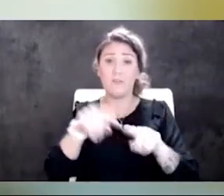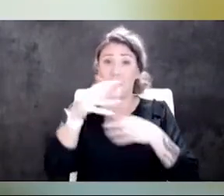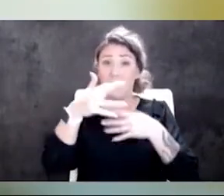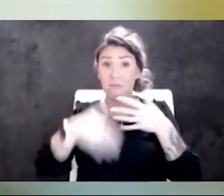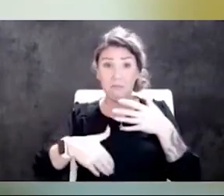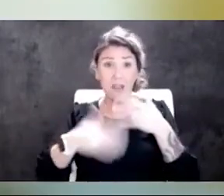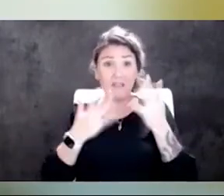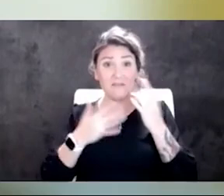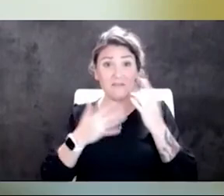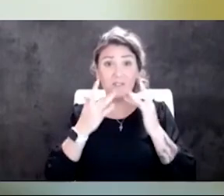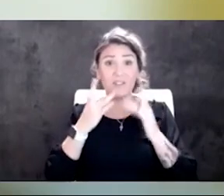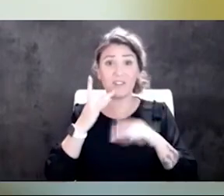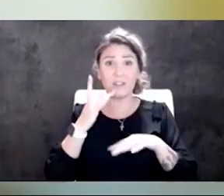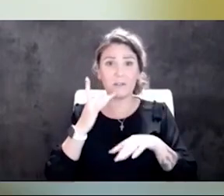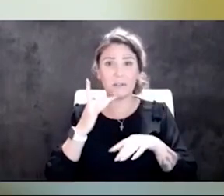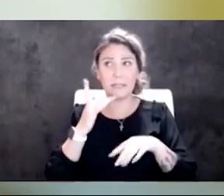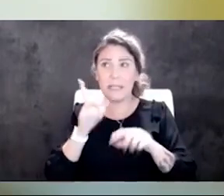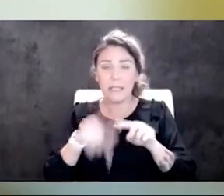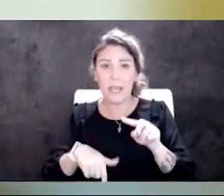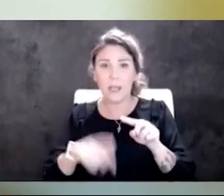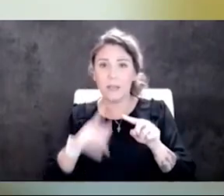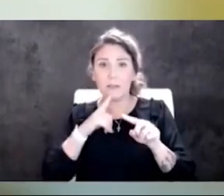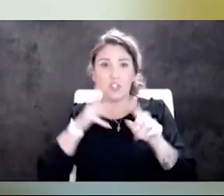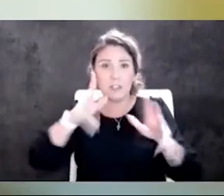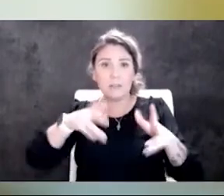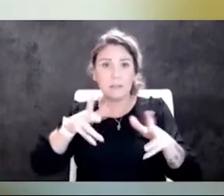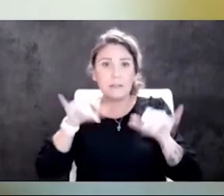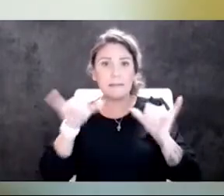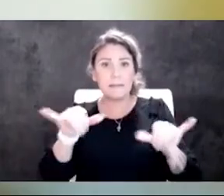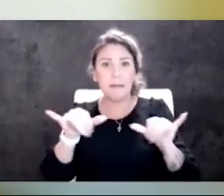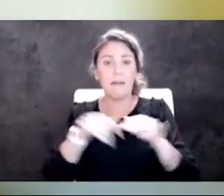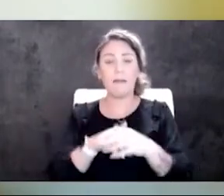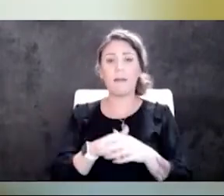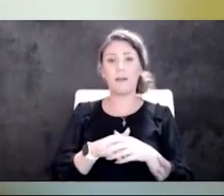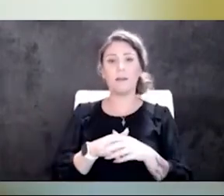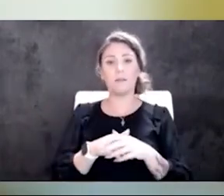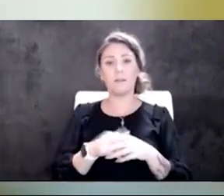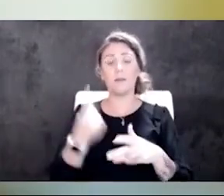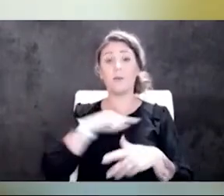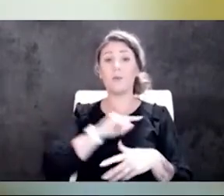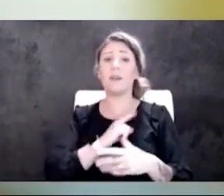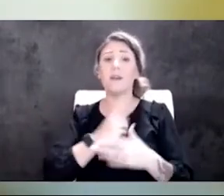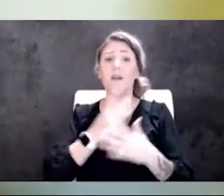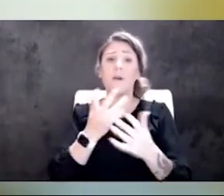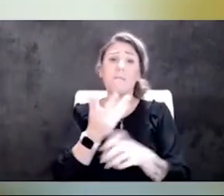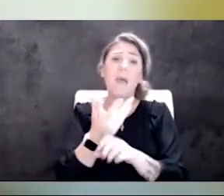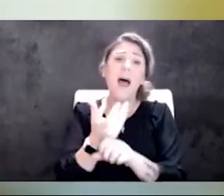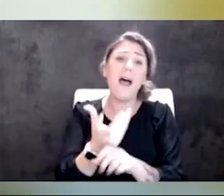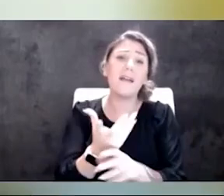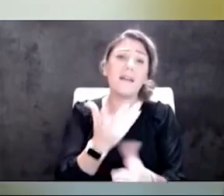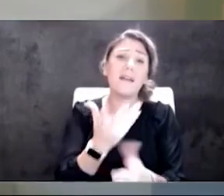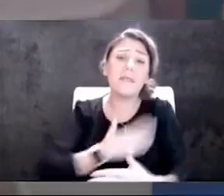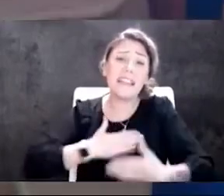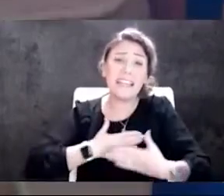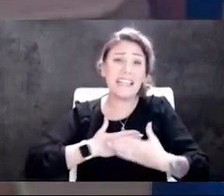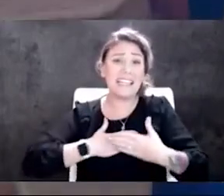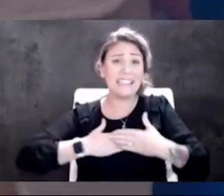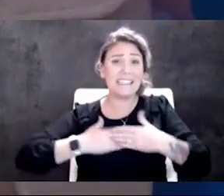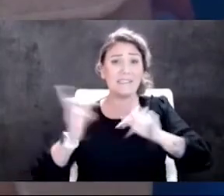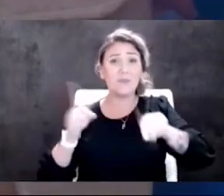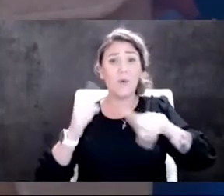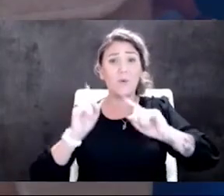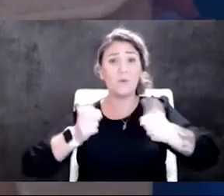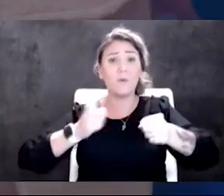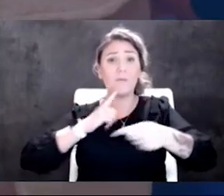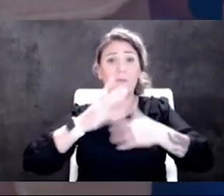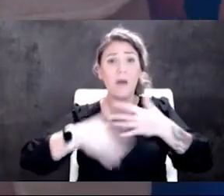that can remain. So we are pleading with you to come in and donate blood. Please